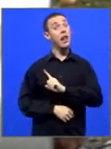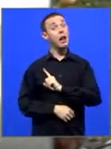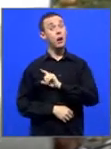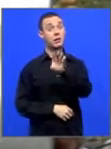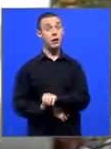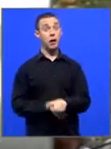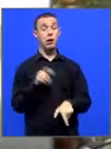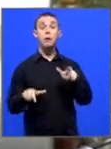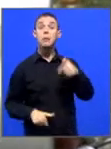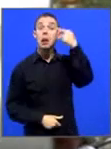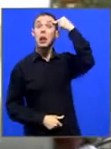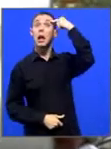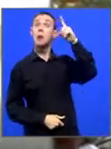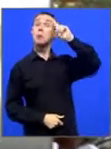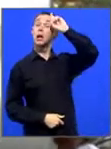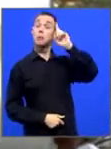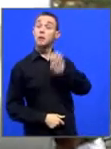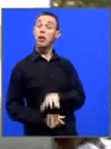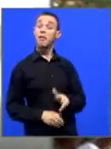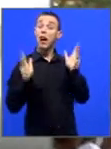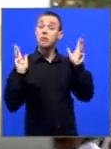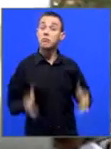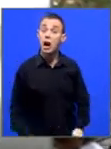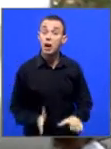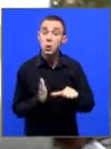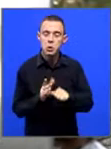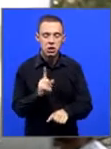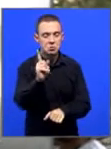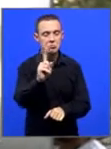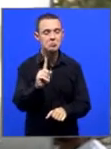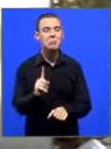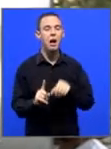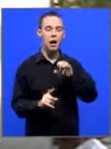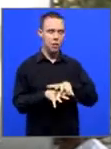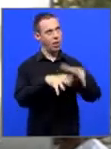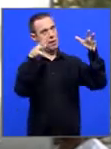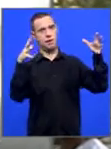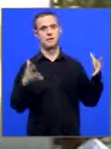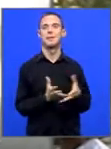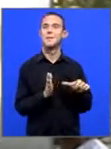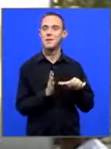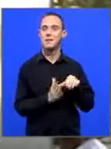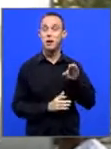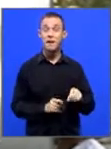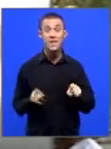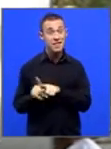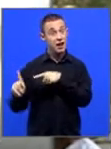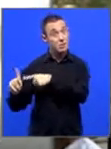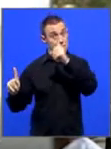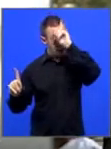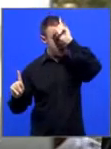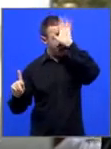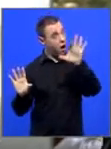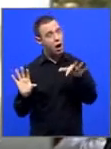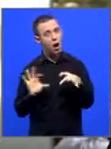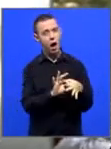But I also spoke of how he became a very good friend of President Bill Clinton of the United States. But